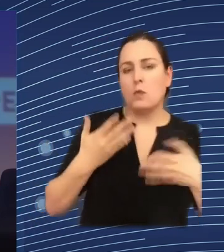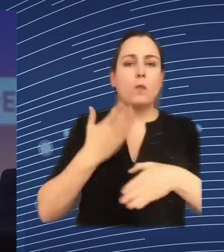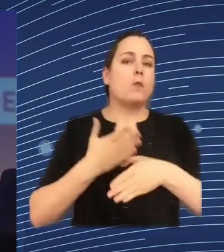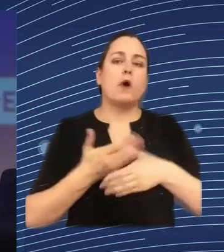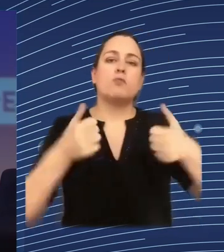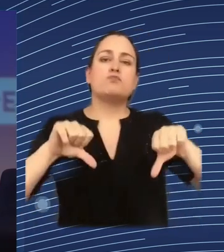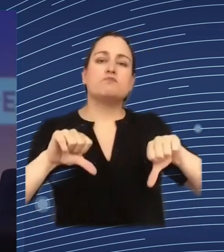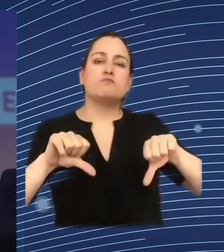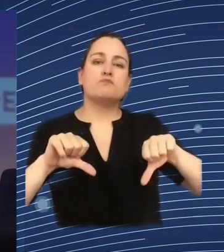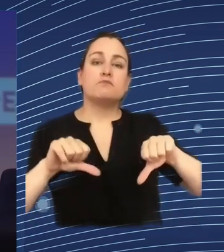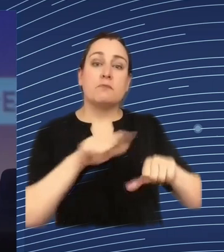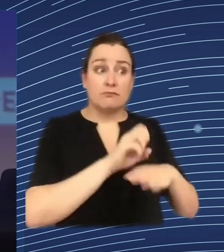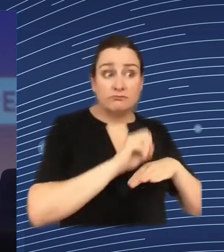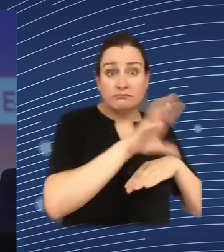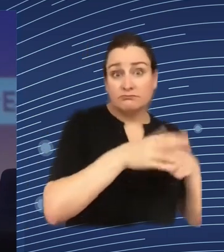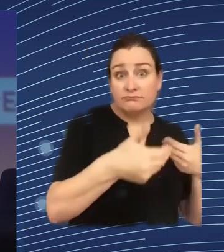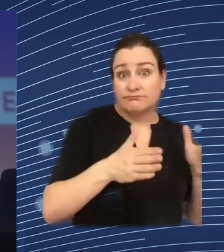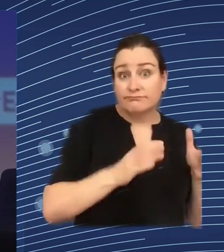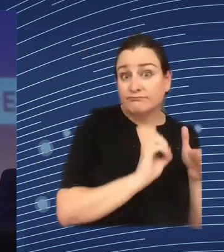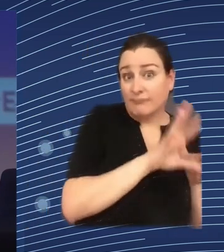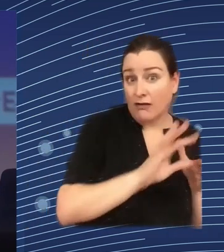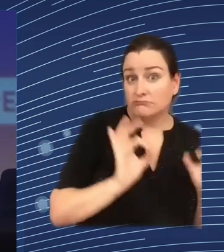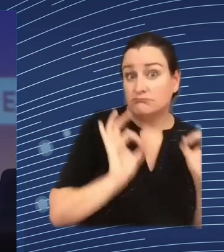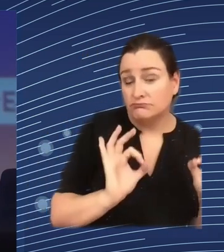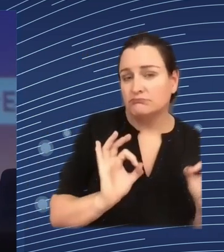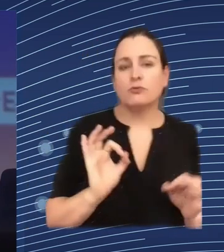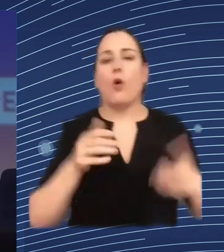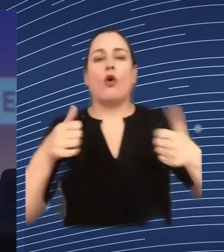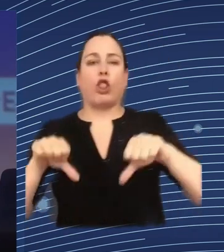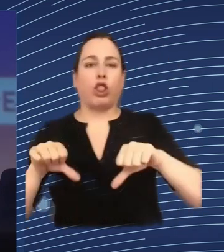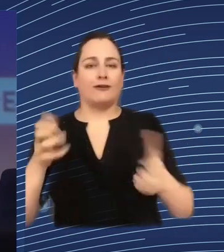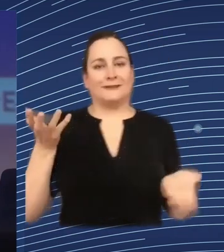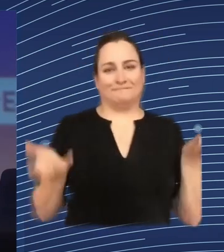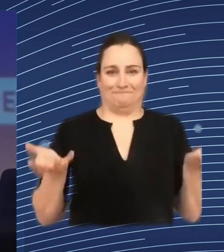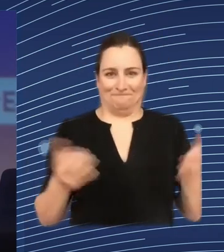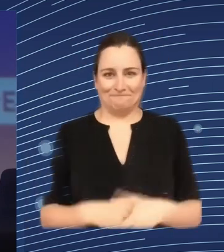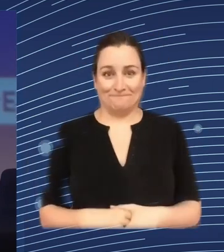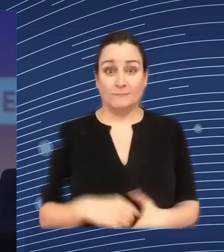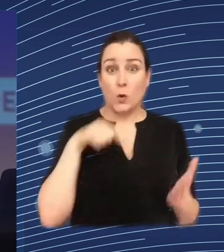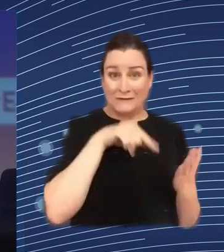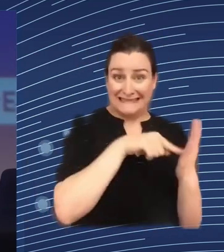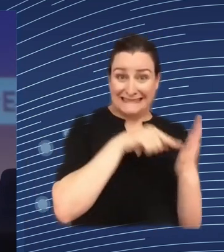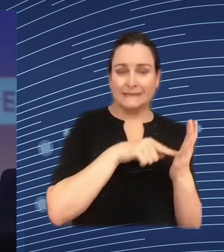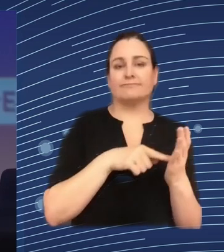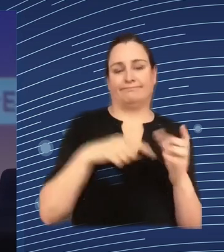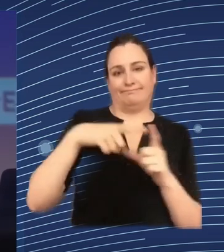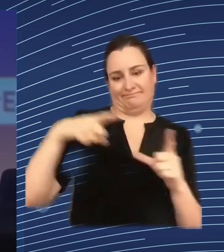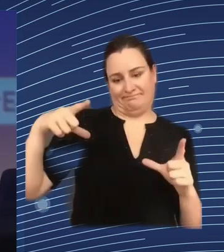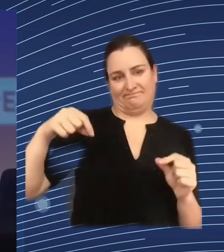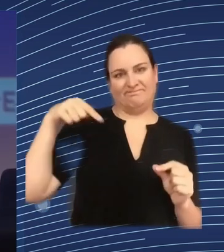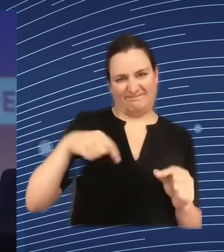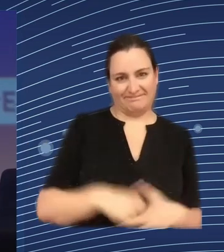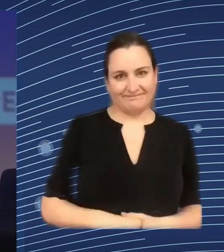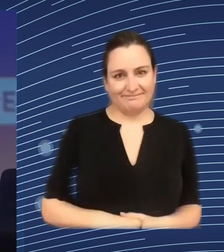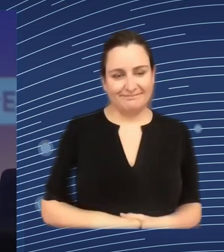Amazon stated the following with regard to data processing purposes current